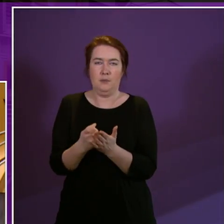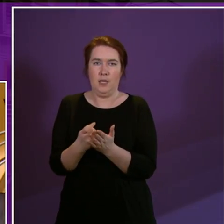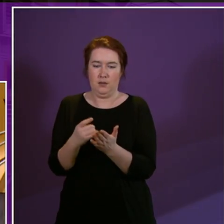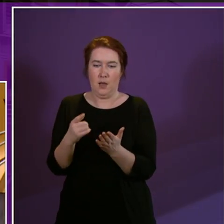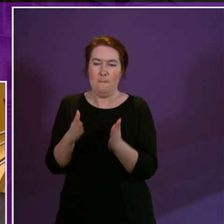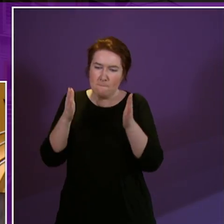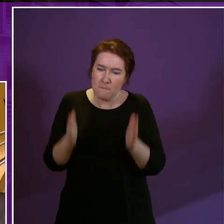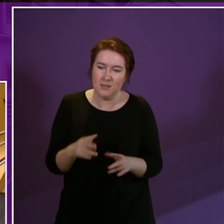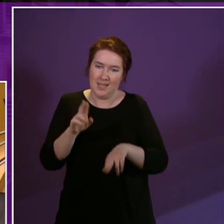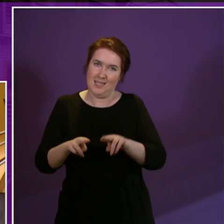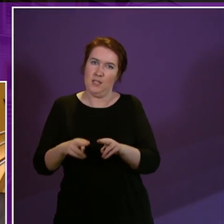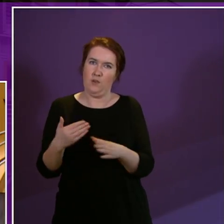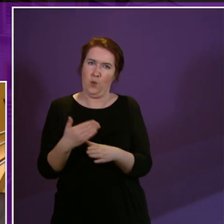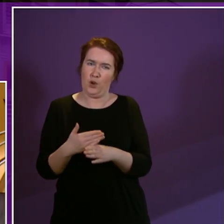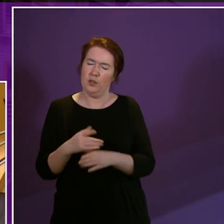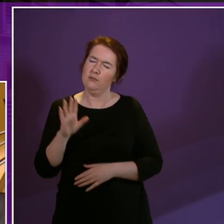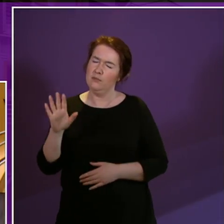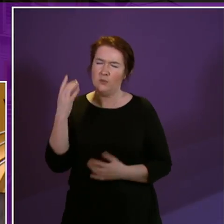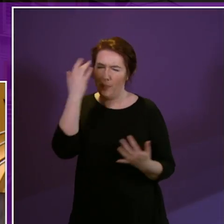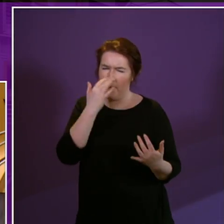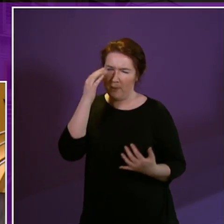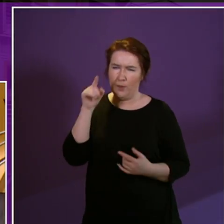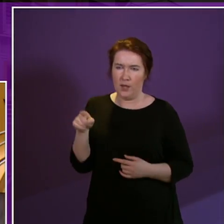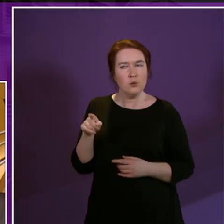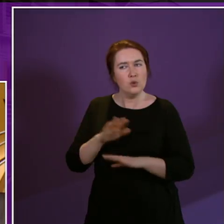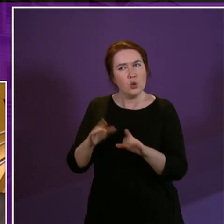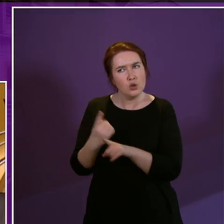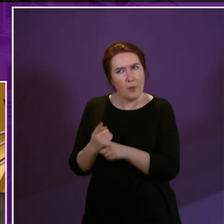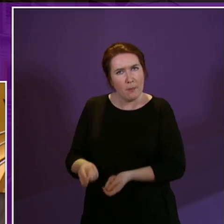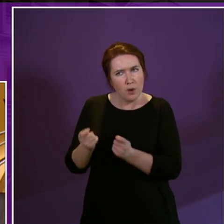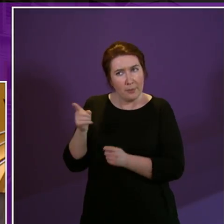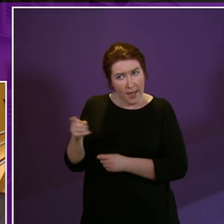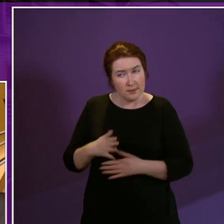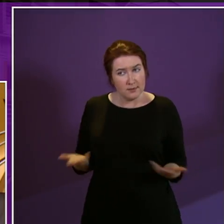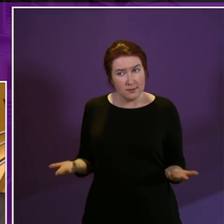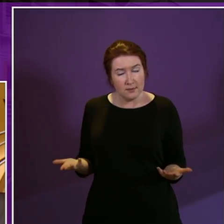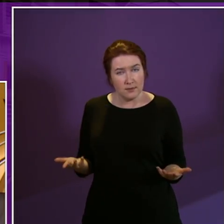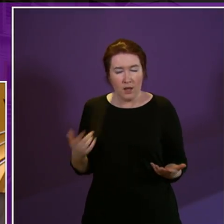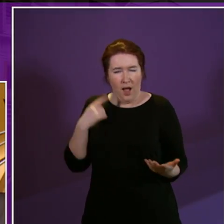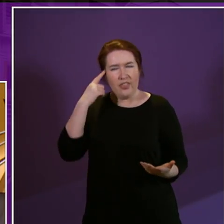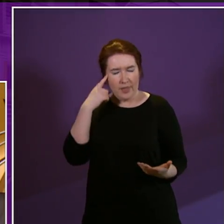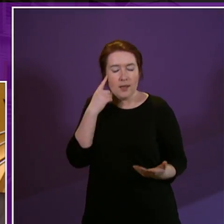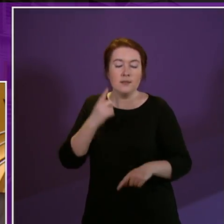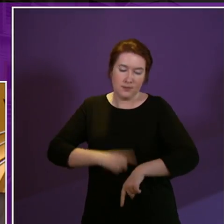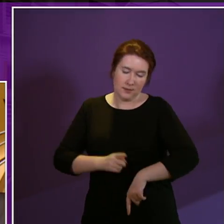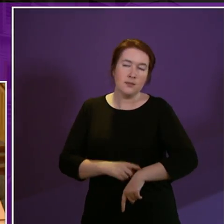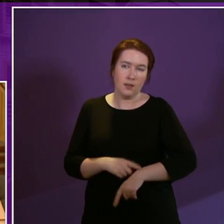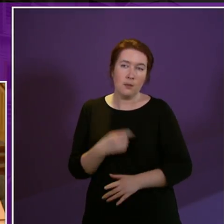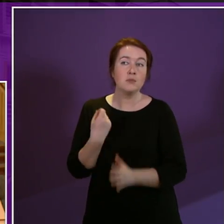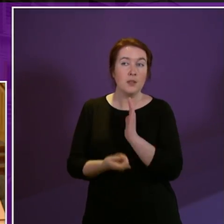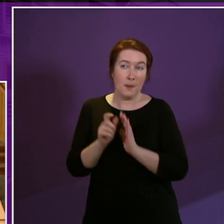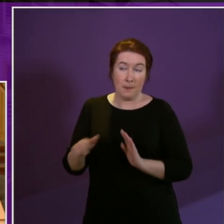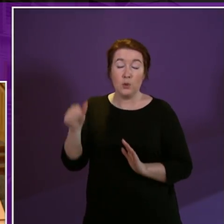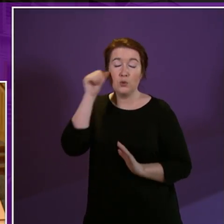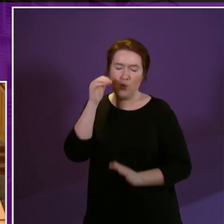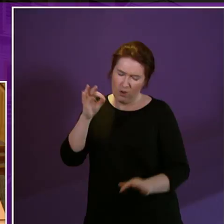assessed for work. Let's think about that you don't tend to talk about that do you Mr Tompkins and think about time disabled people know exactly